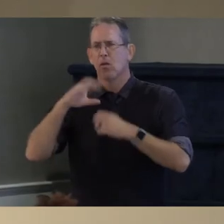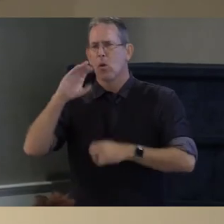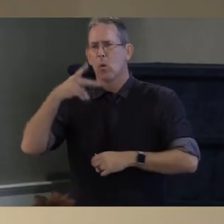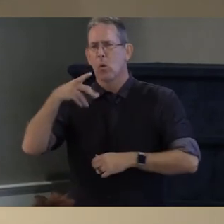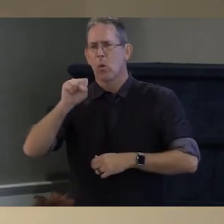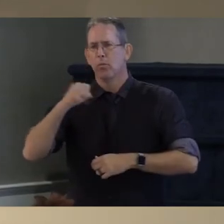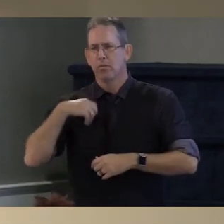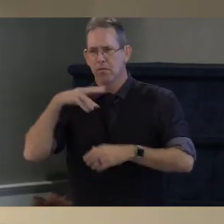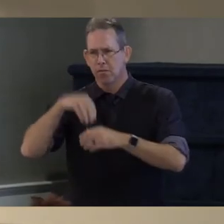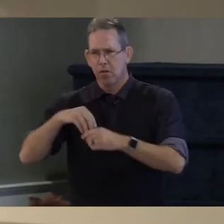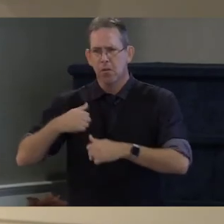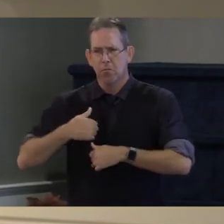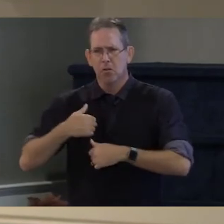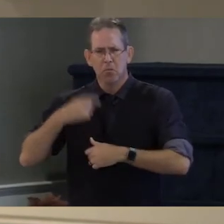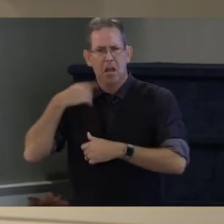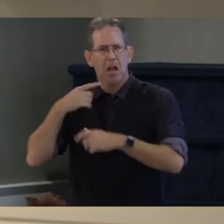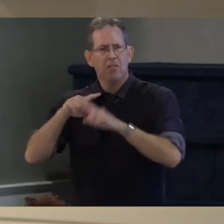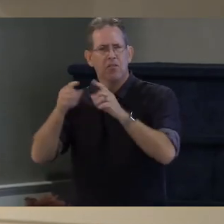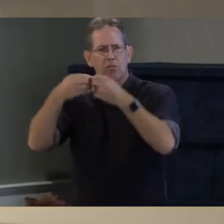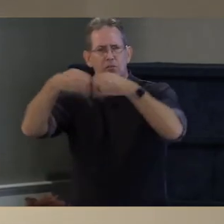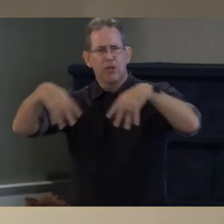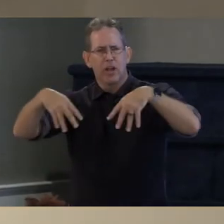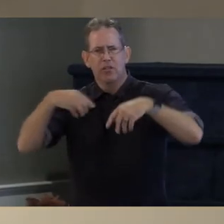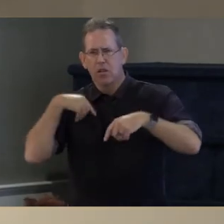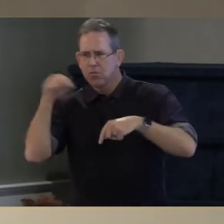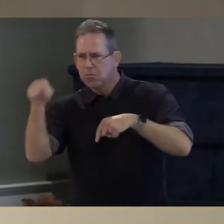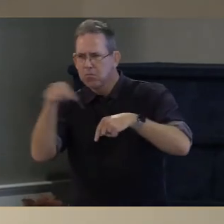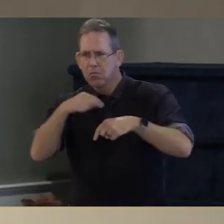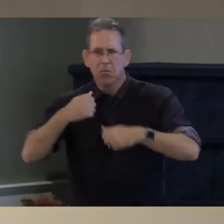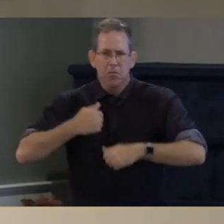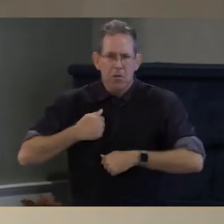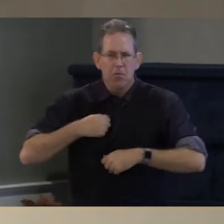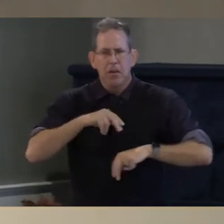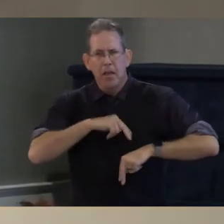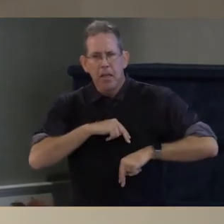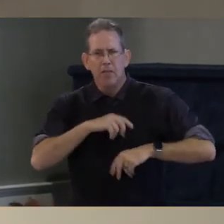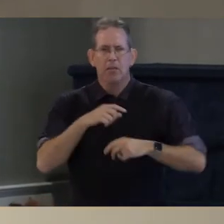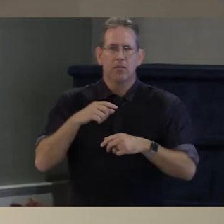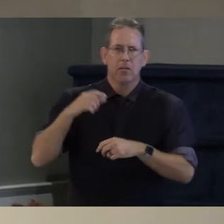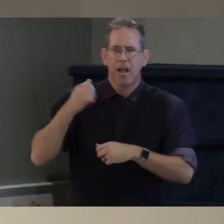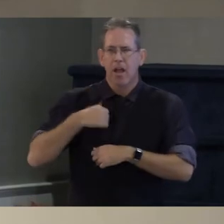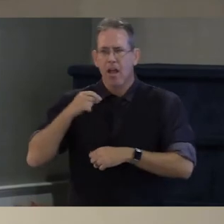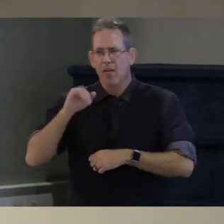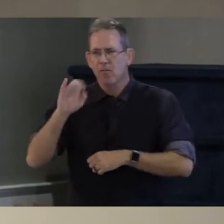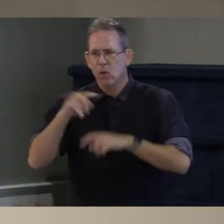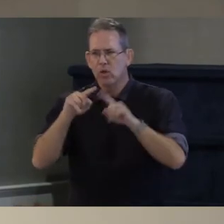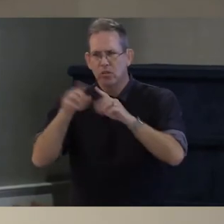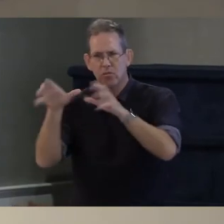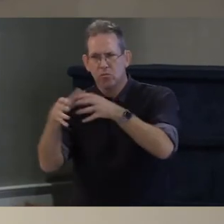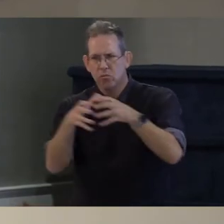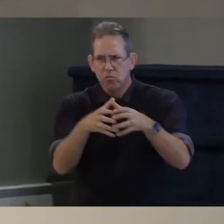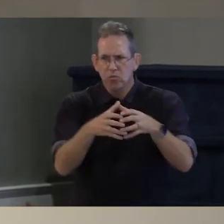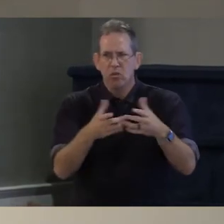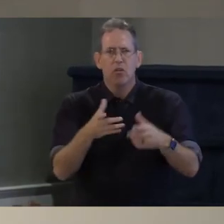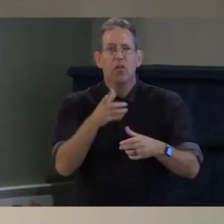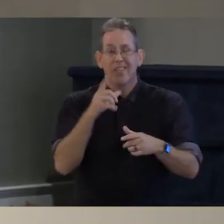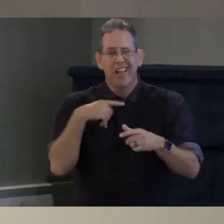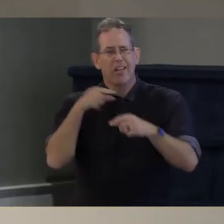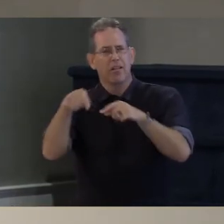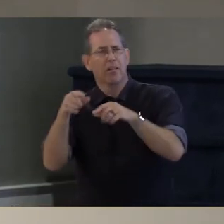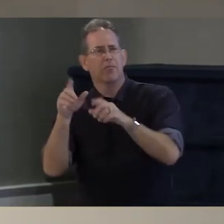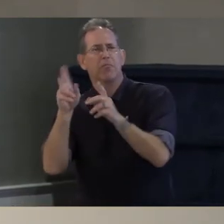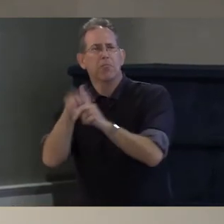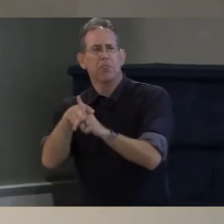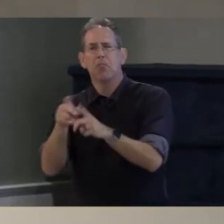just as there are branches of the military and one would be building one would be regenerative agriculture and certainly one would be health care and i think this would